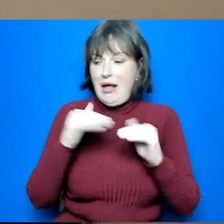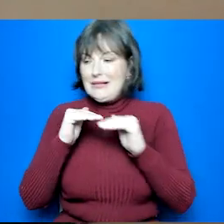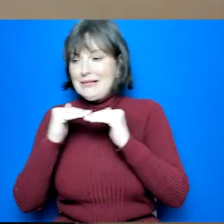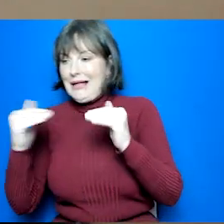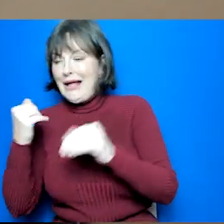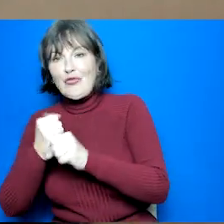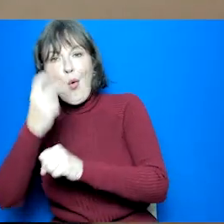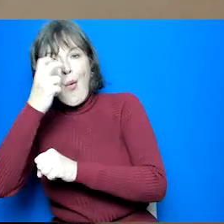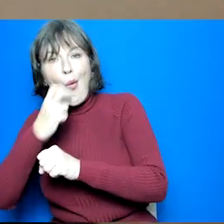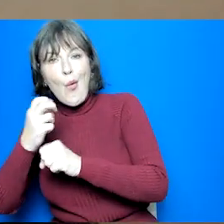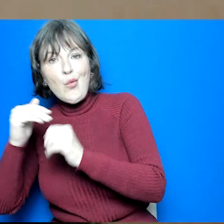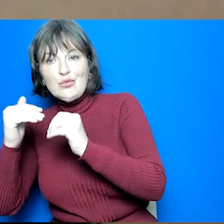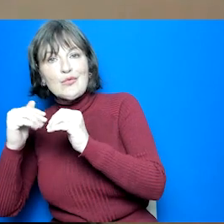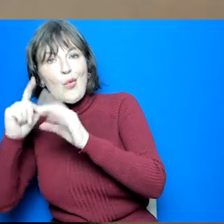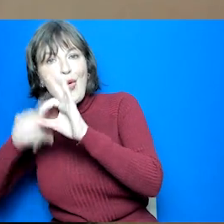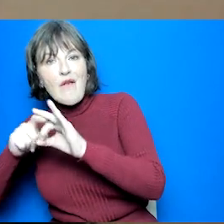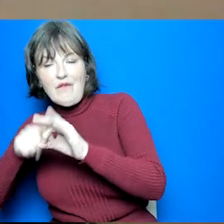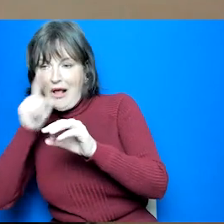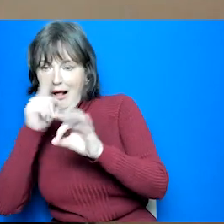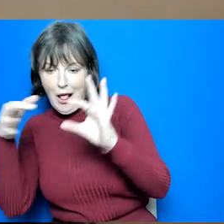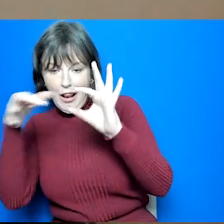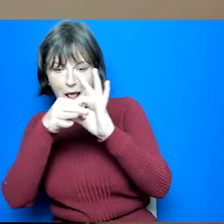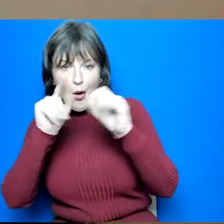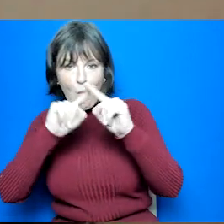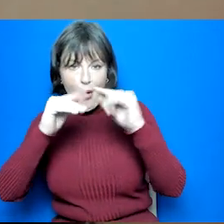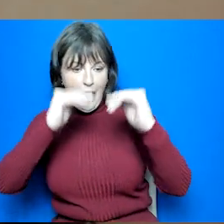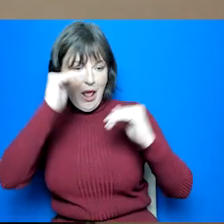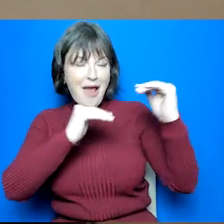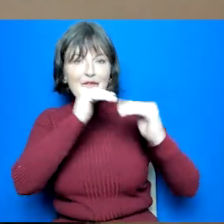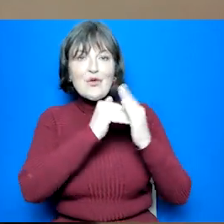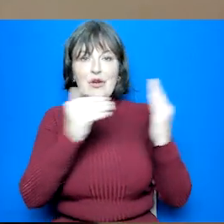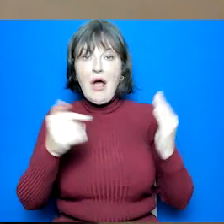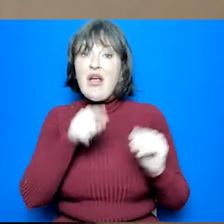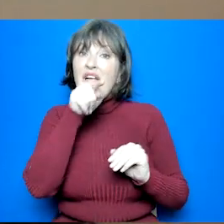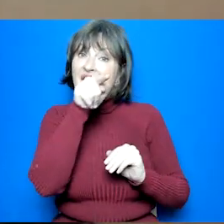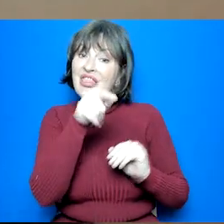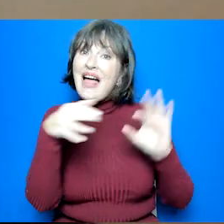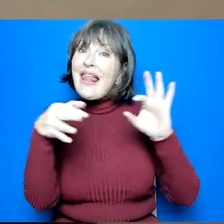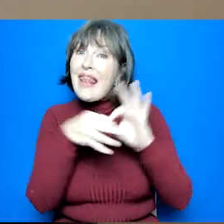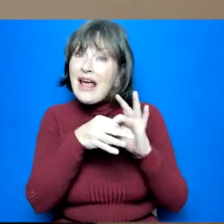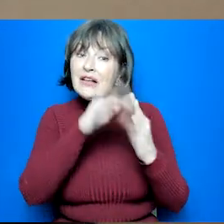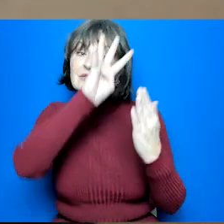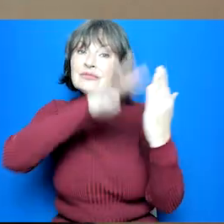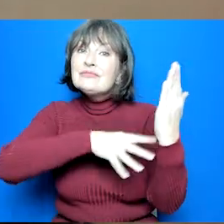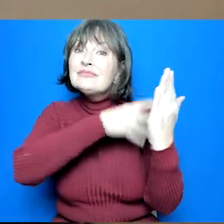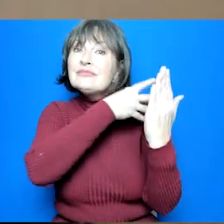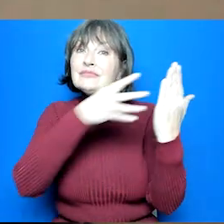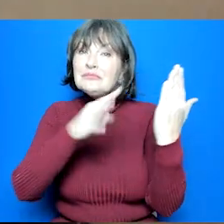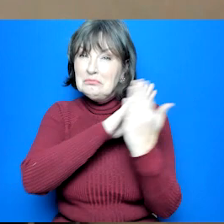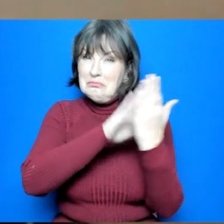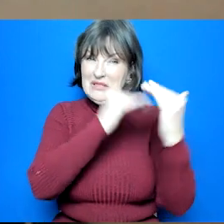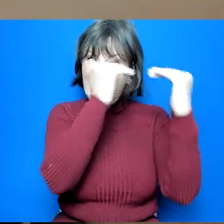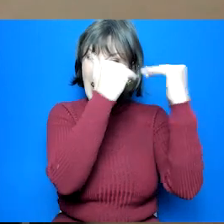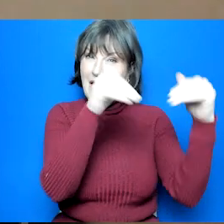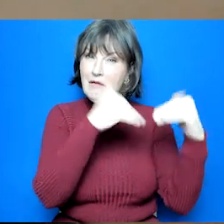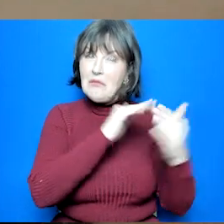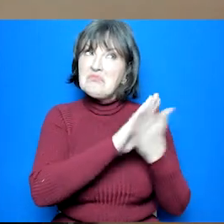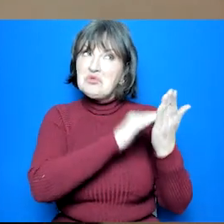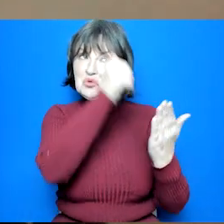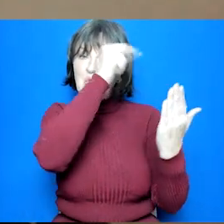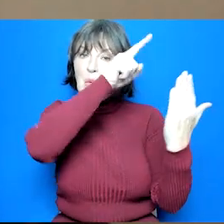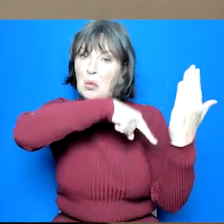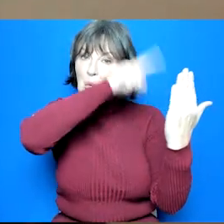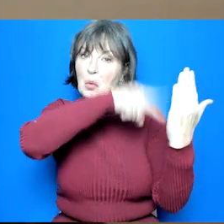people will sit now we're going to stick the link i think um in the information pack for that framework as well if anybody would like to have a look at it